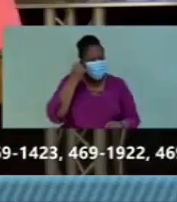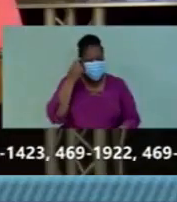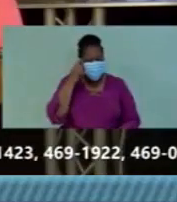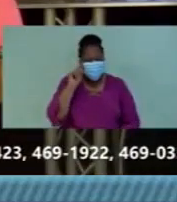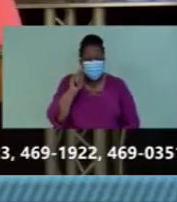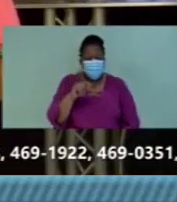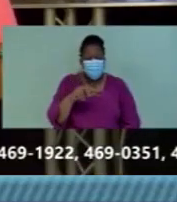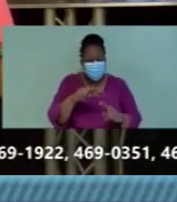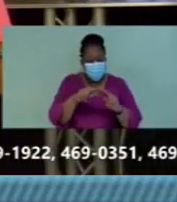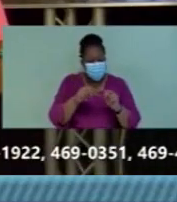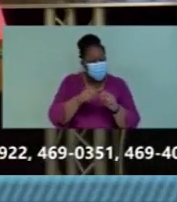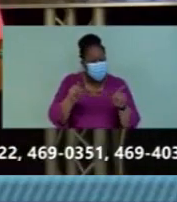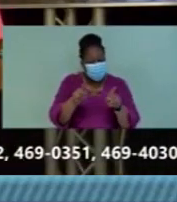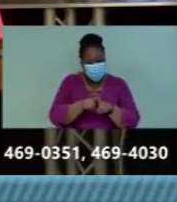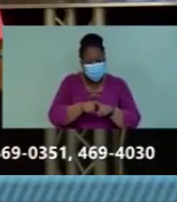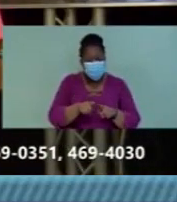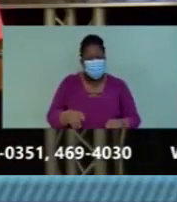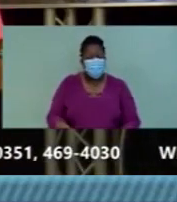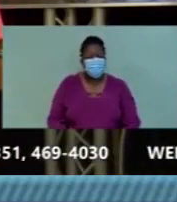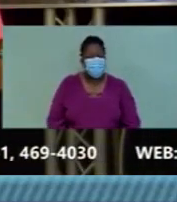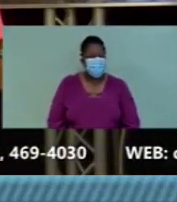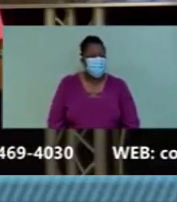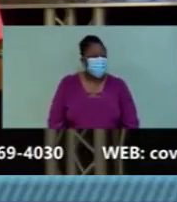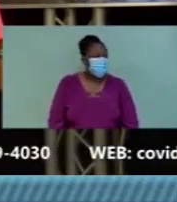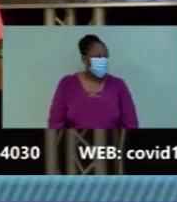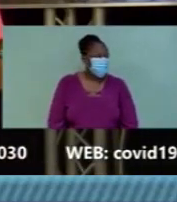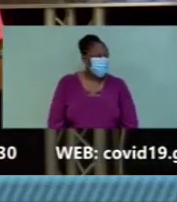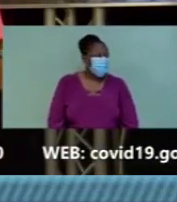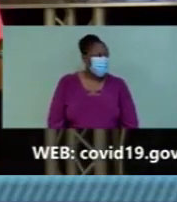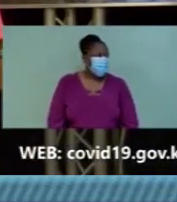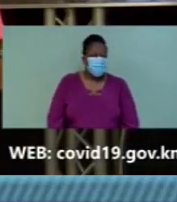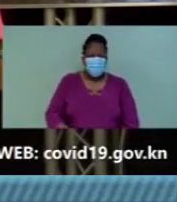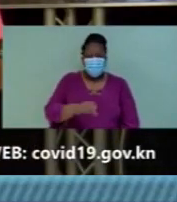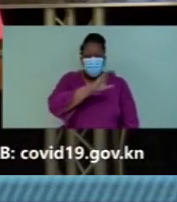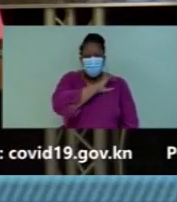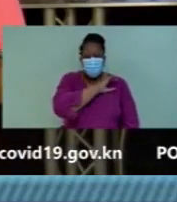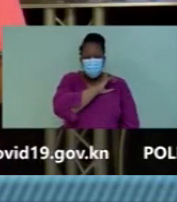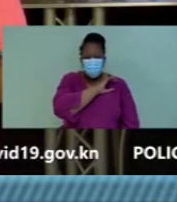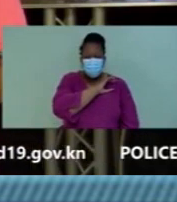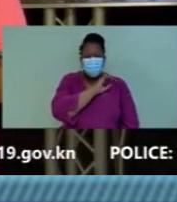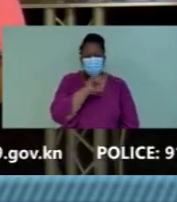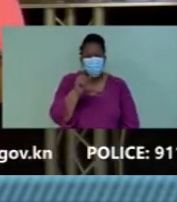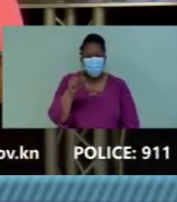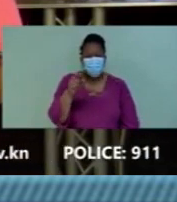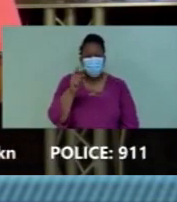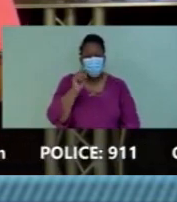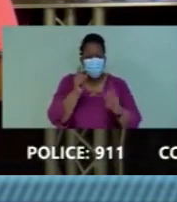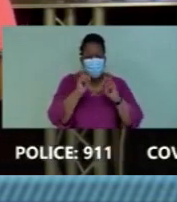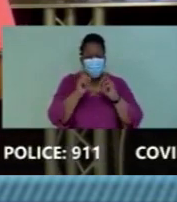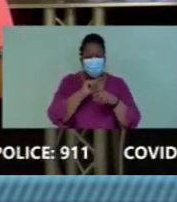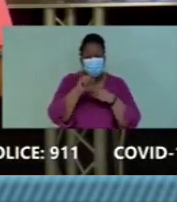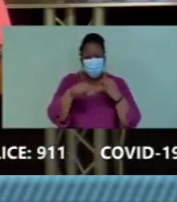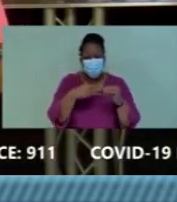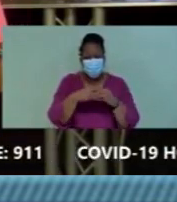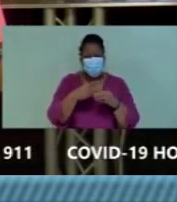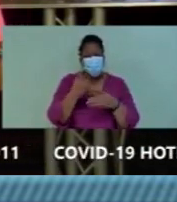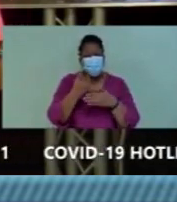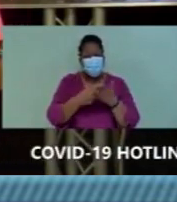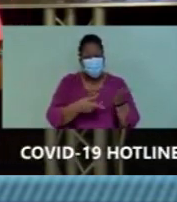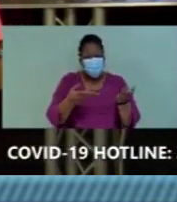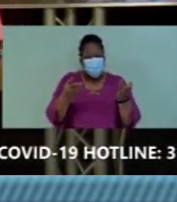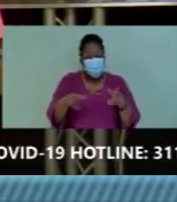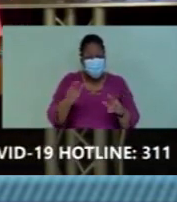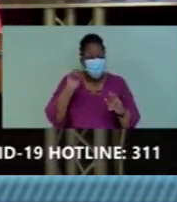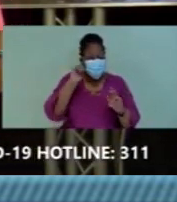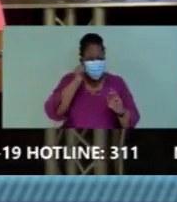Persons who are in quarantine and isolation are reminded that they are expected to stay at home despite the gradual relaxation